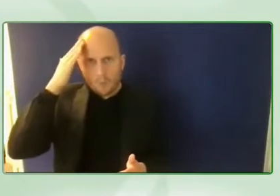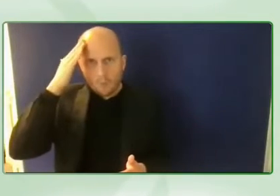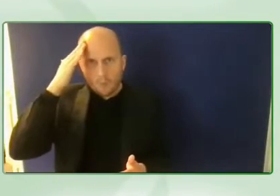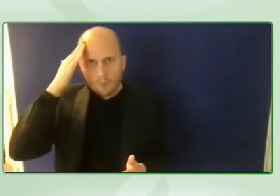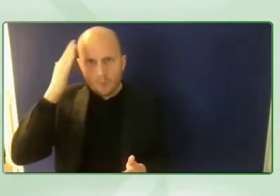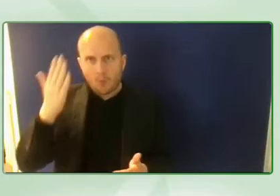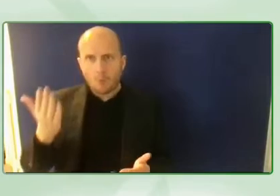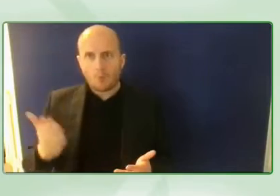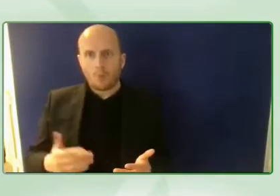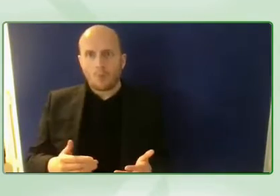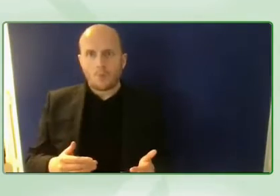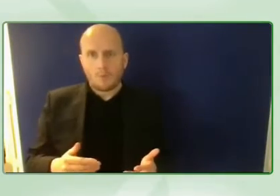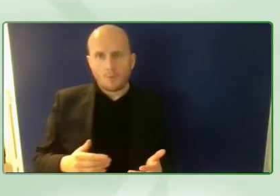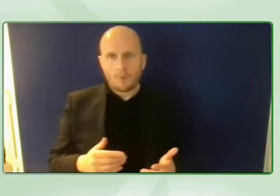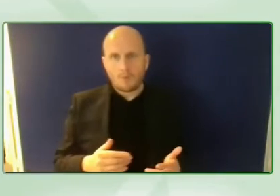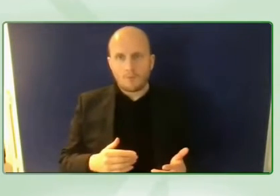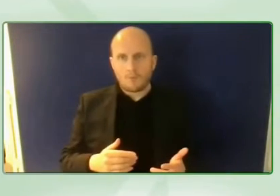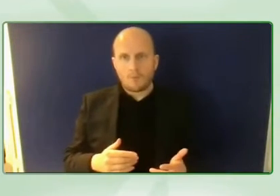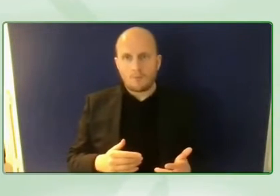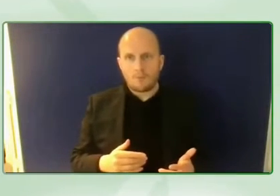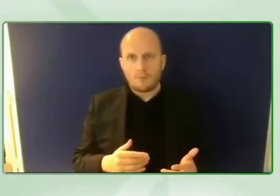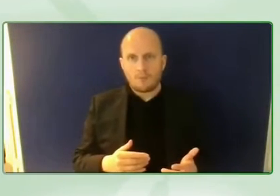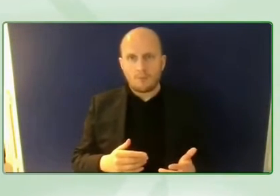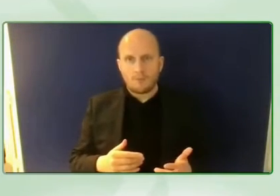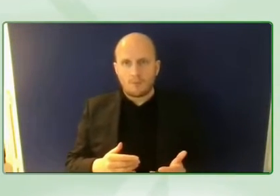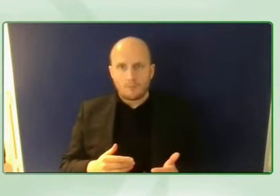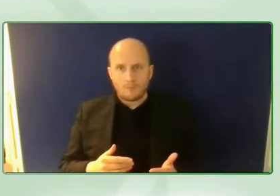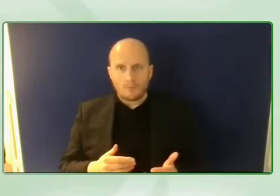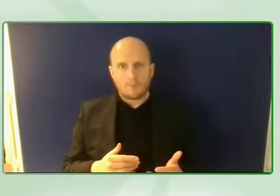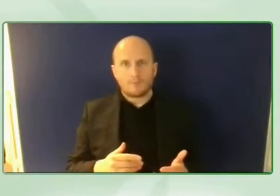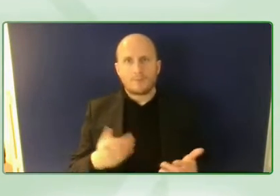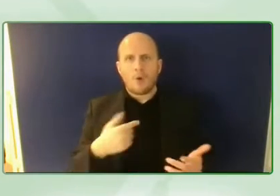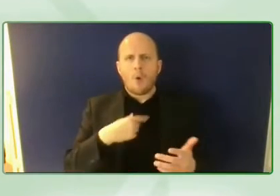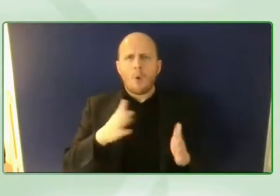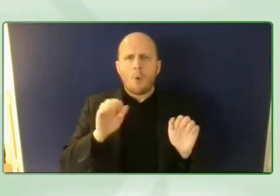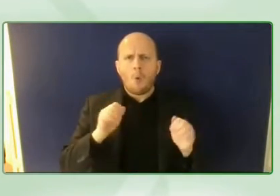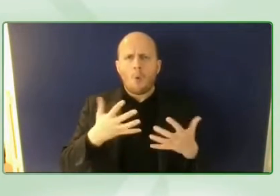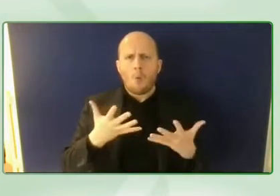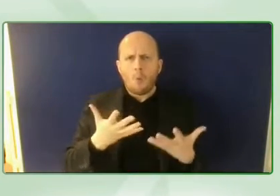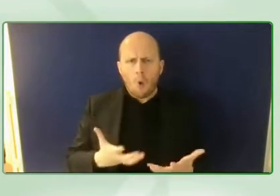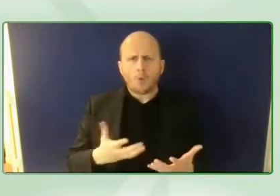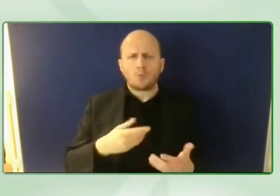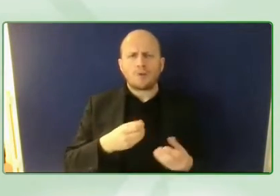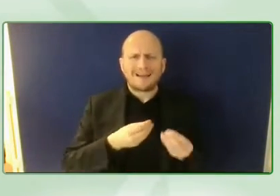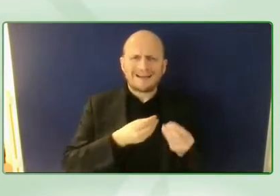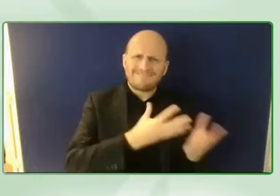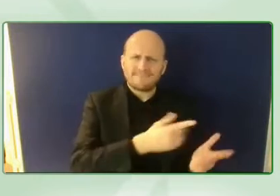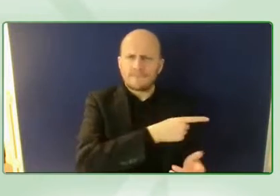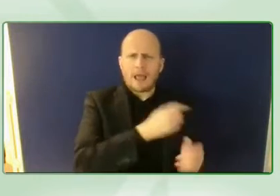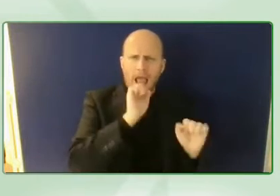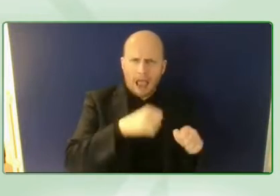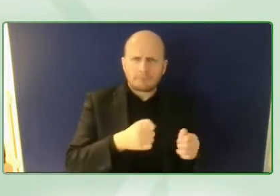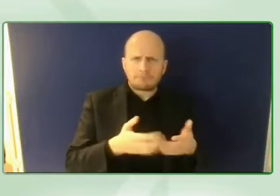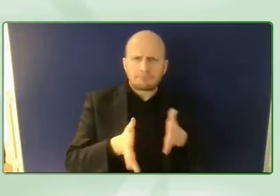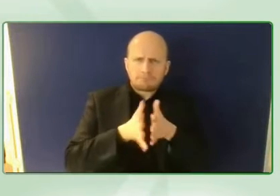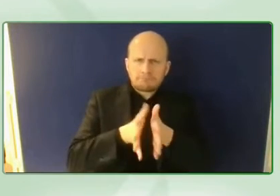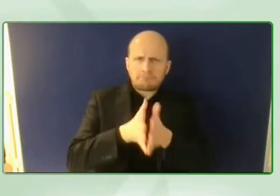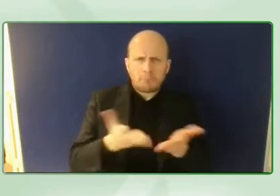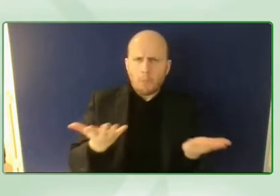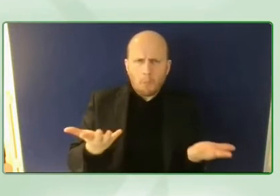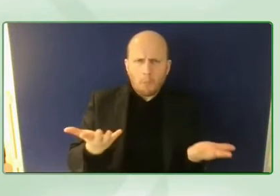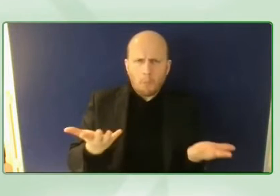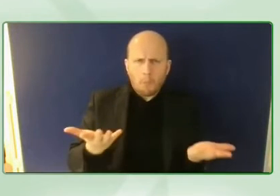already but nevertheless we want to give them the opportunity to also introduce themselves and then we'll delve into what will be a